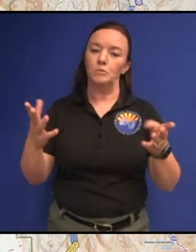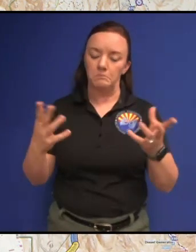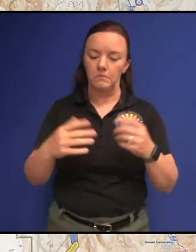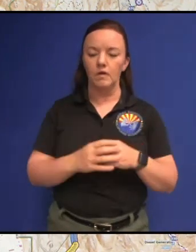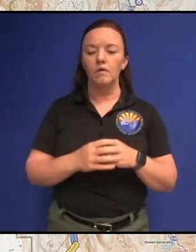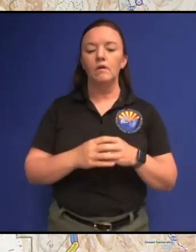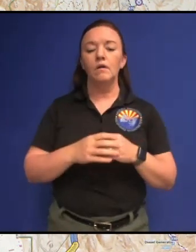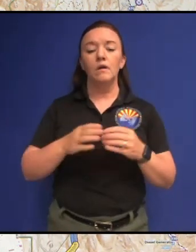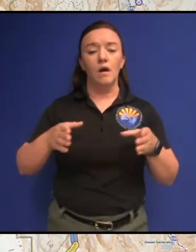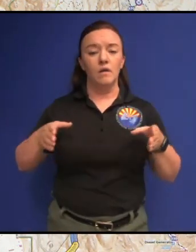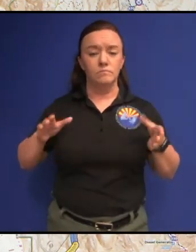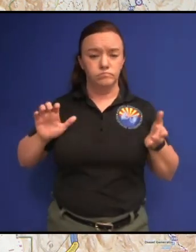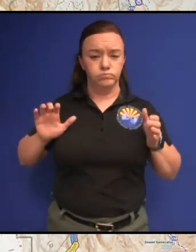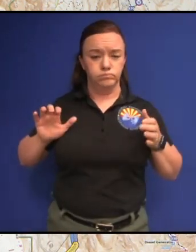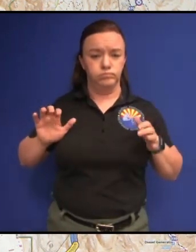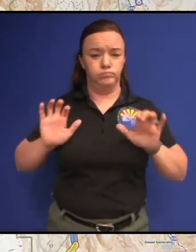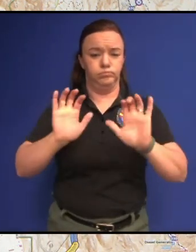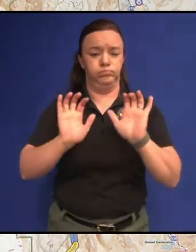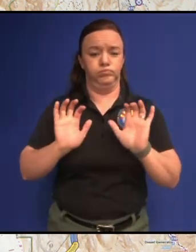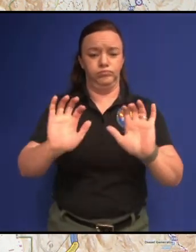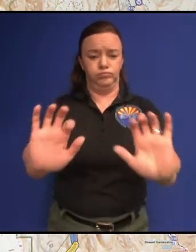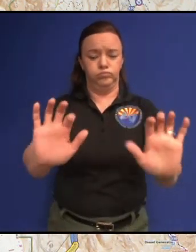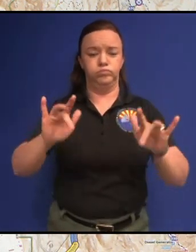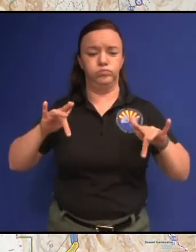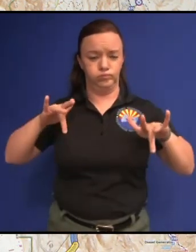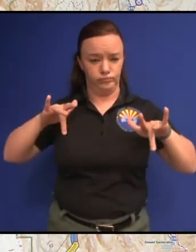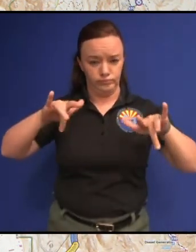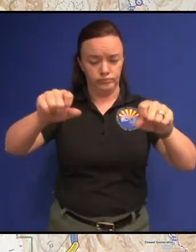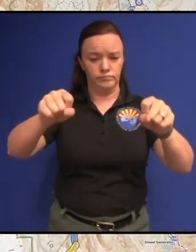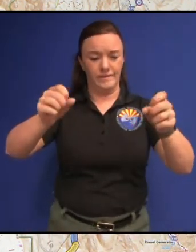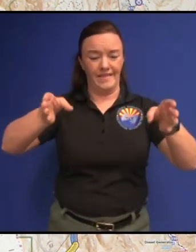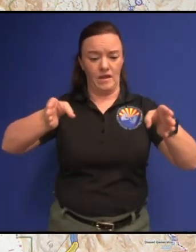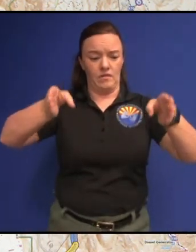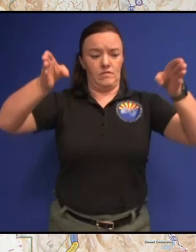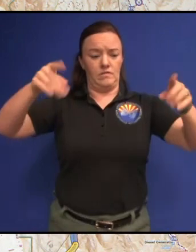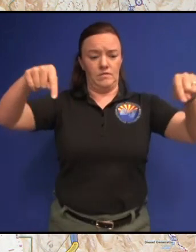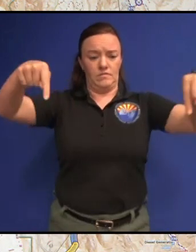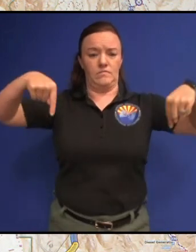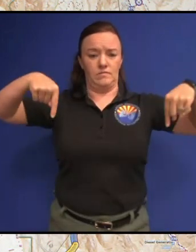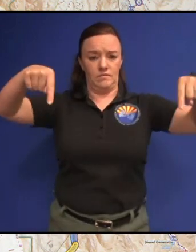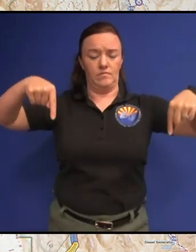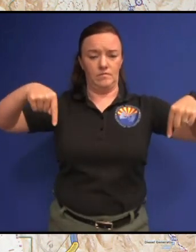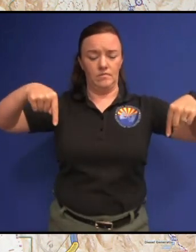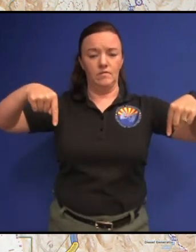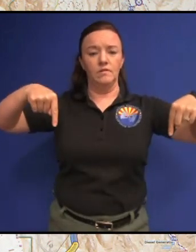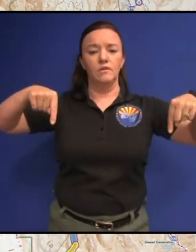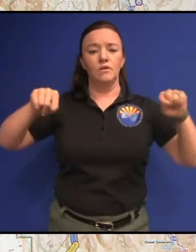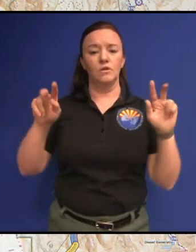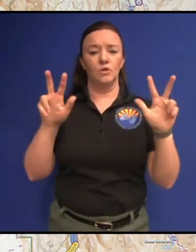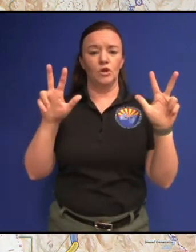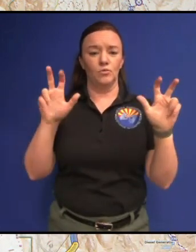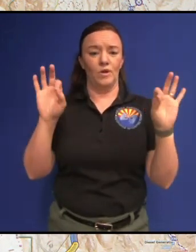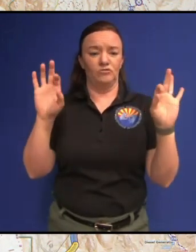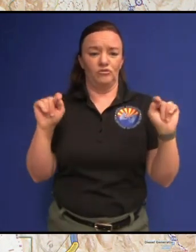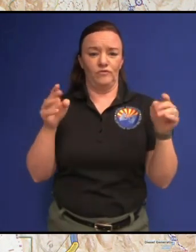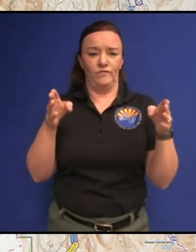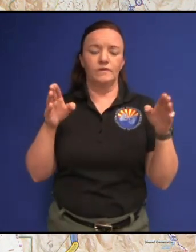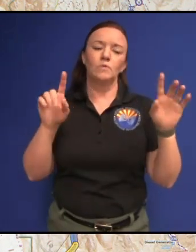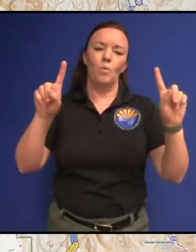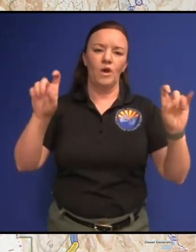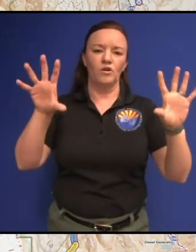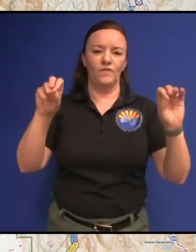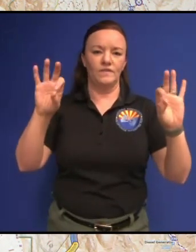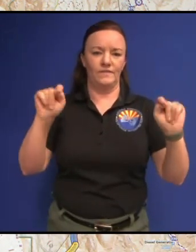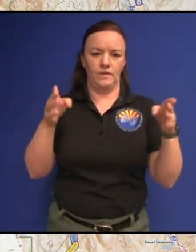side of that dirt road for a for 300 feet and so 150 feet on either